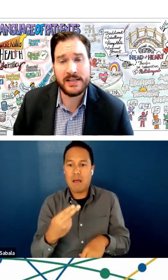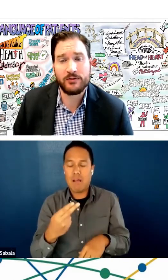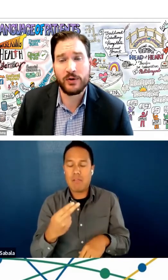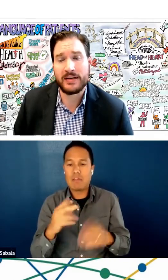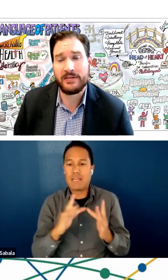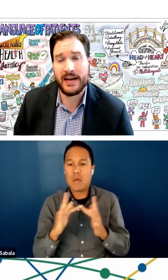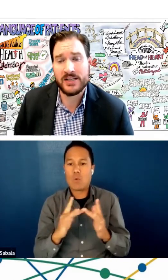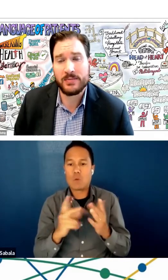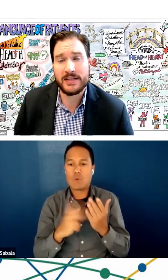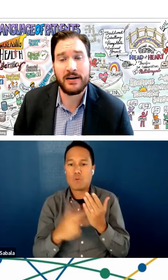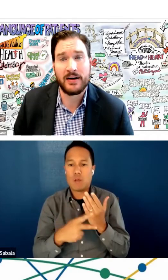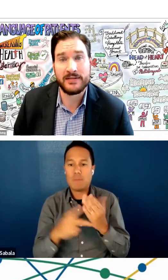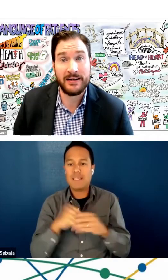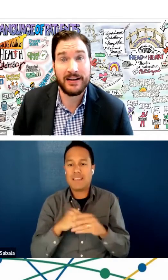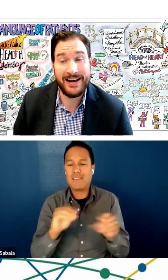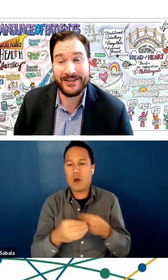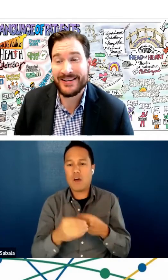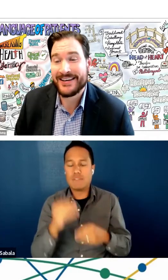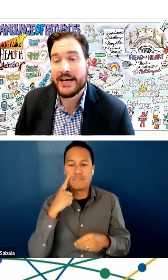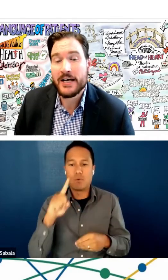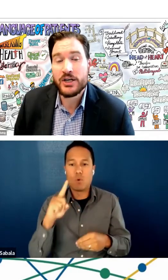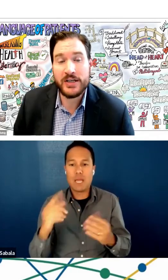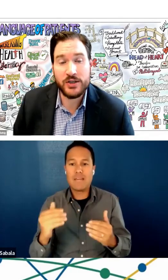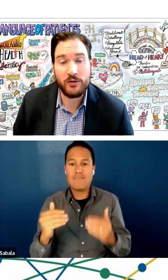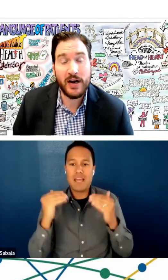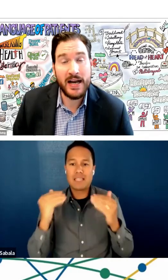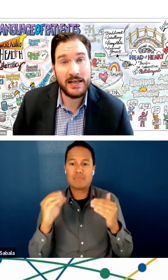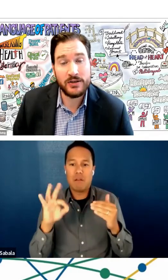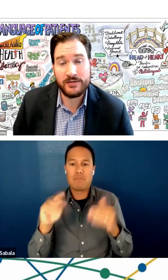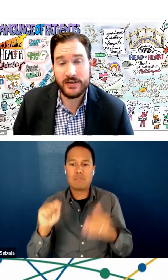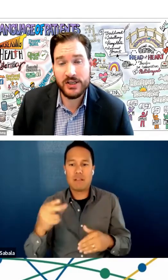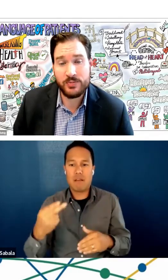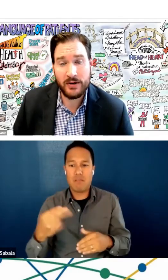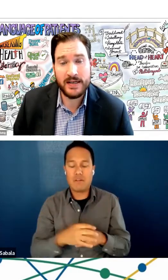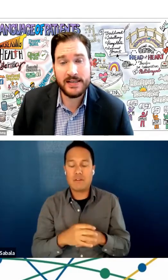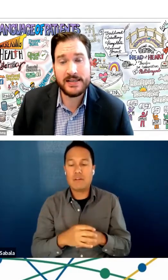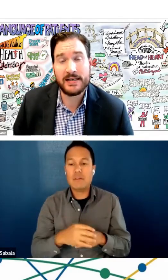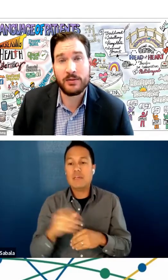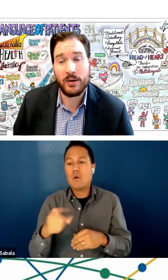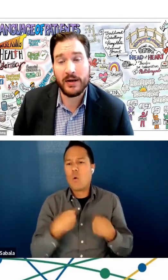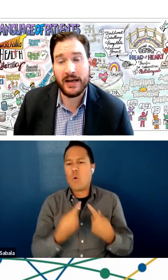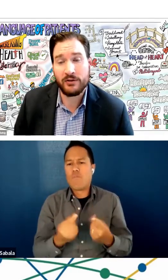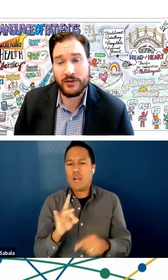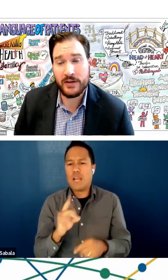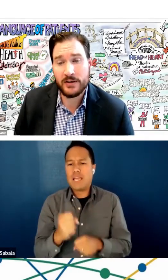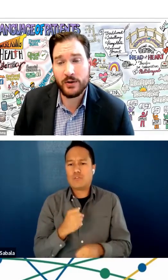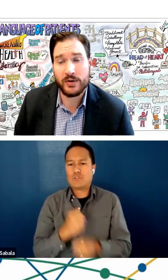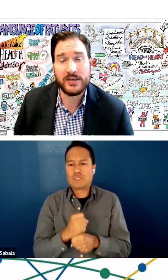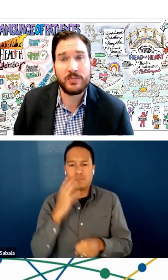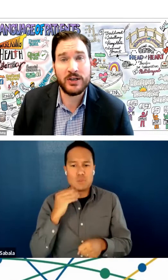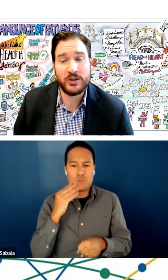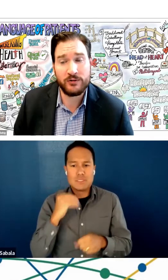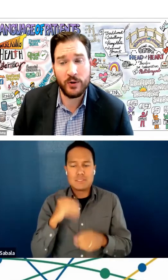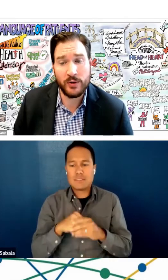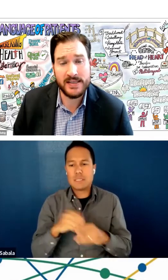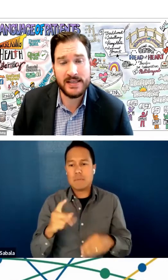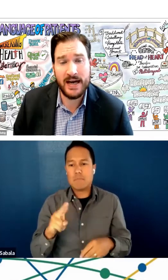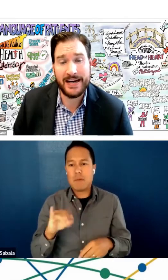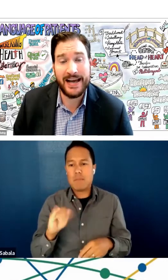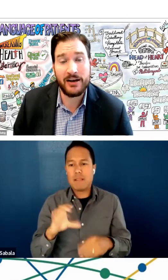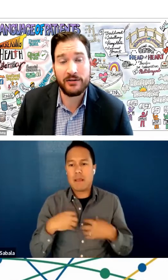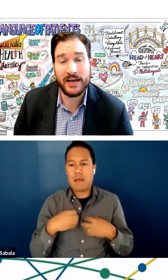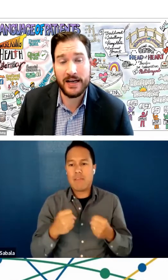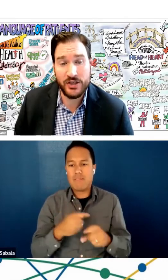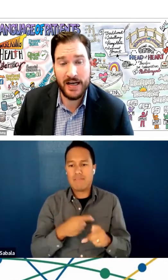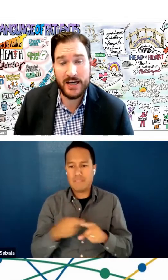Office for the Advancement of Telehealth. She has over eight years of experience in the public health field with a special focus